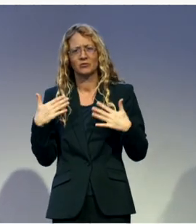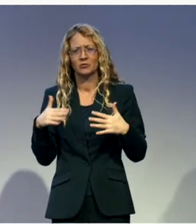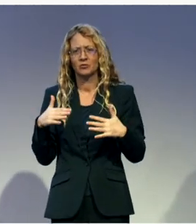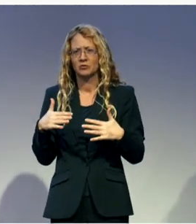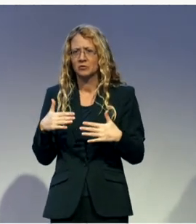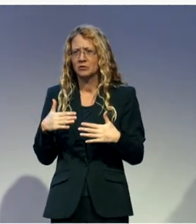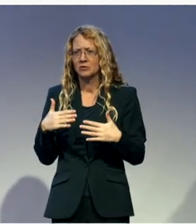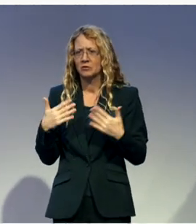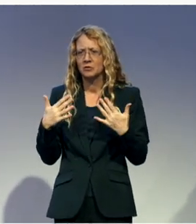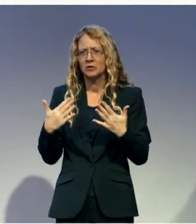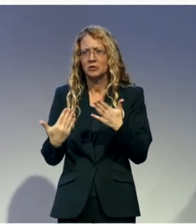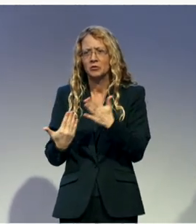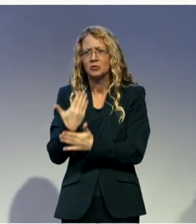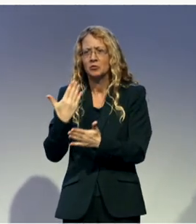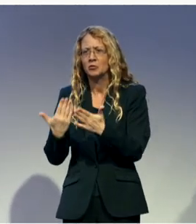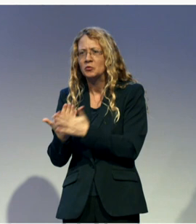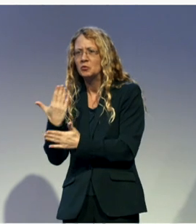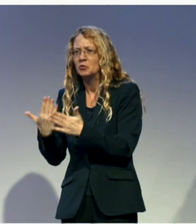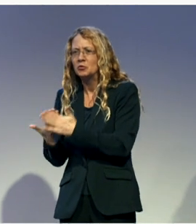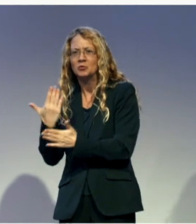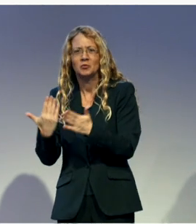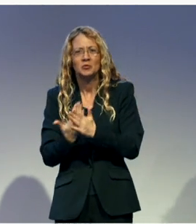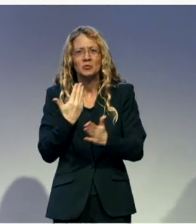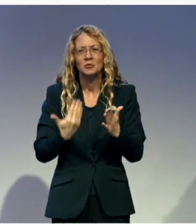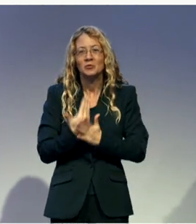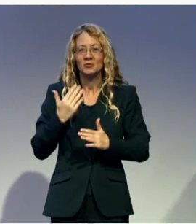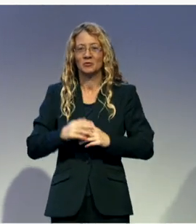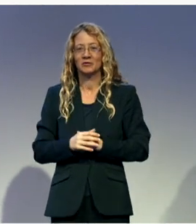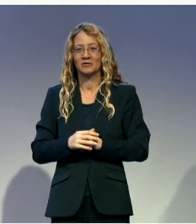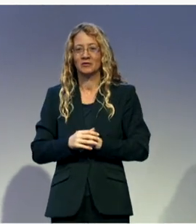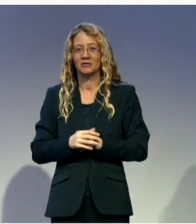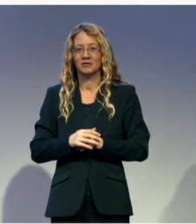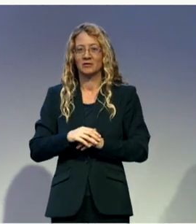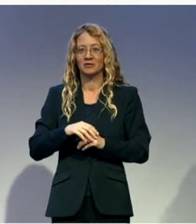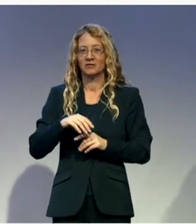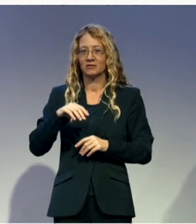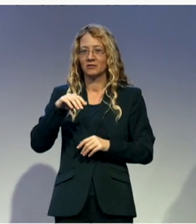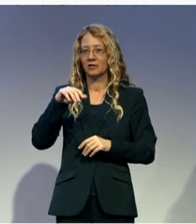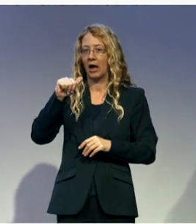I'm going to turn it over to Mr. Action Amos for his presentation.